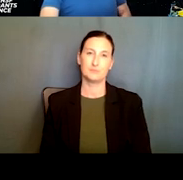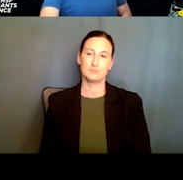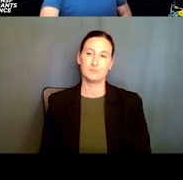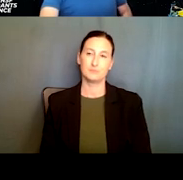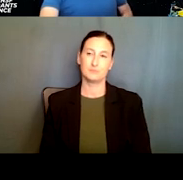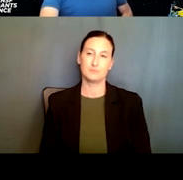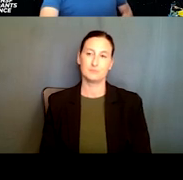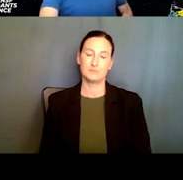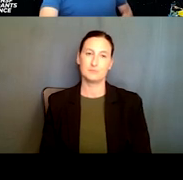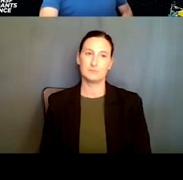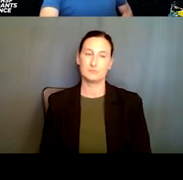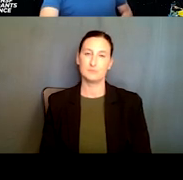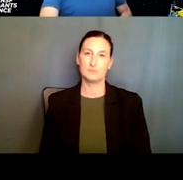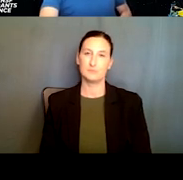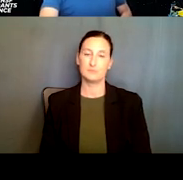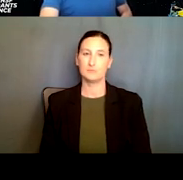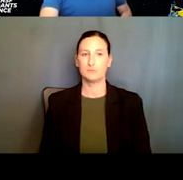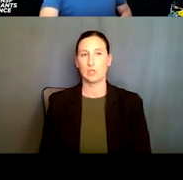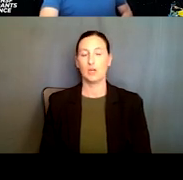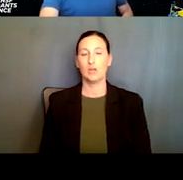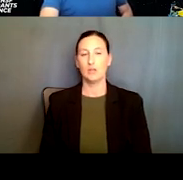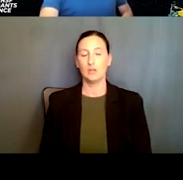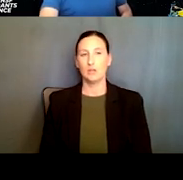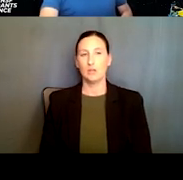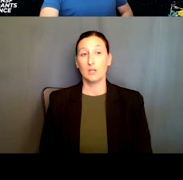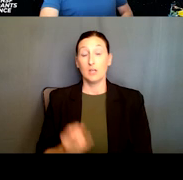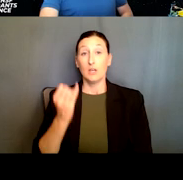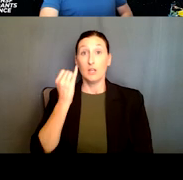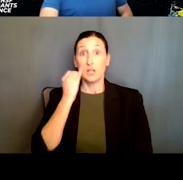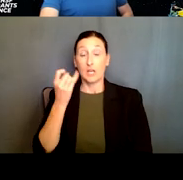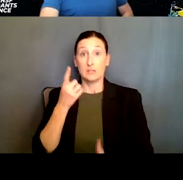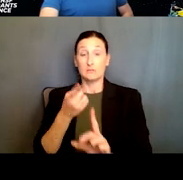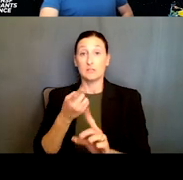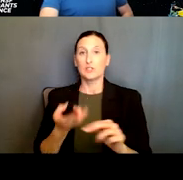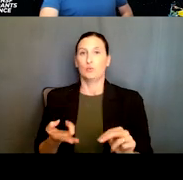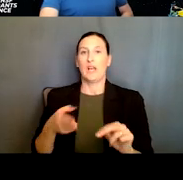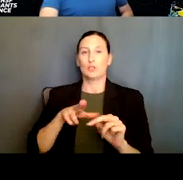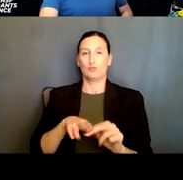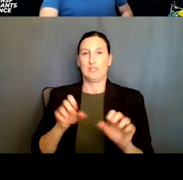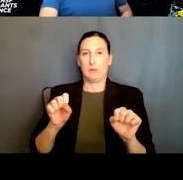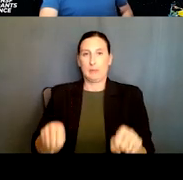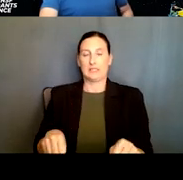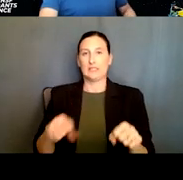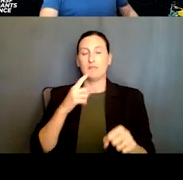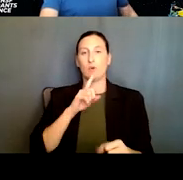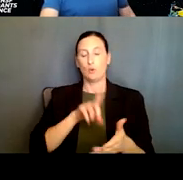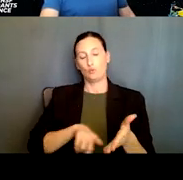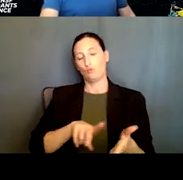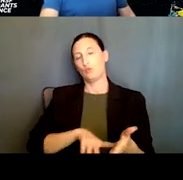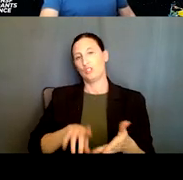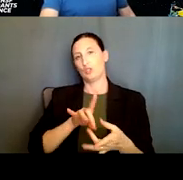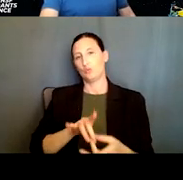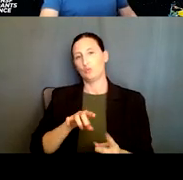So, um, um, idea is to increase the capacity, uh, in terms of research productivity,